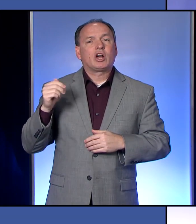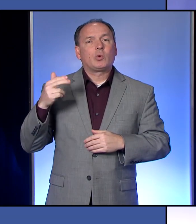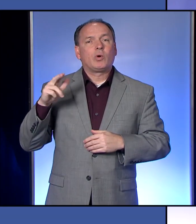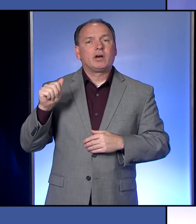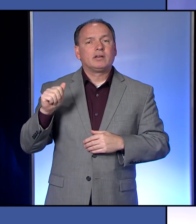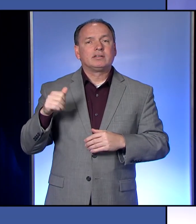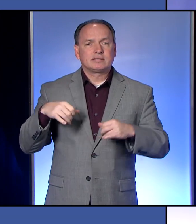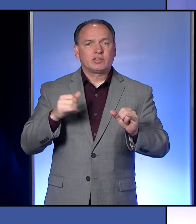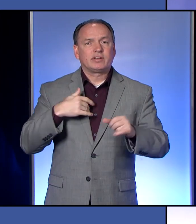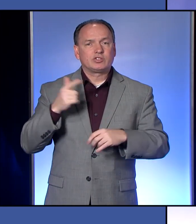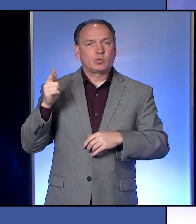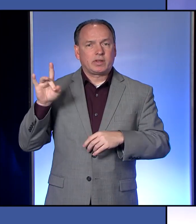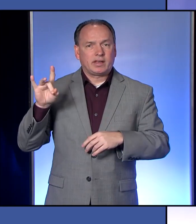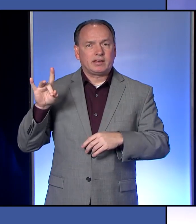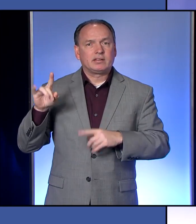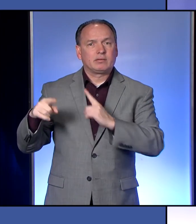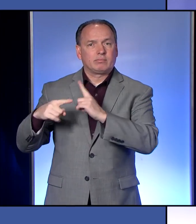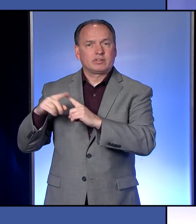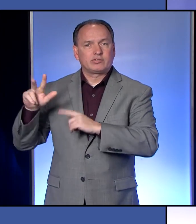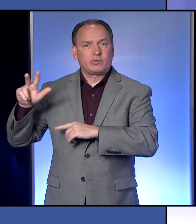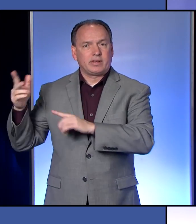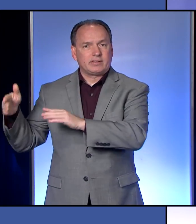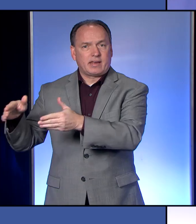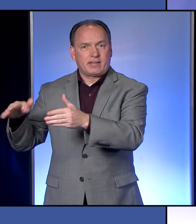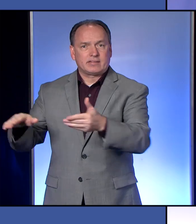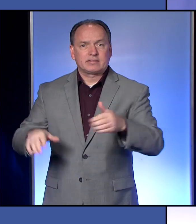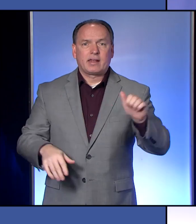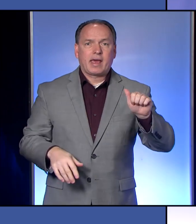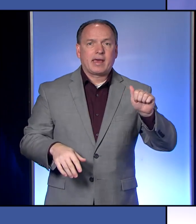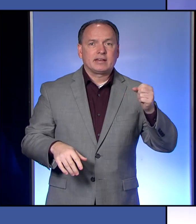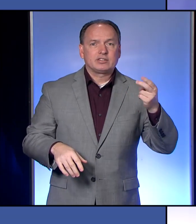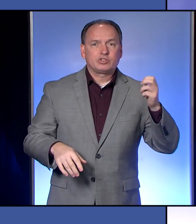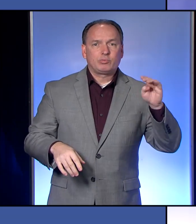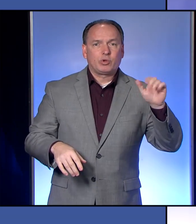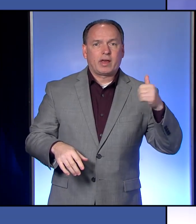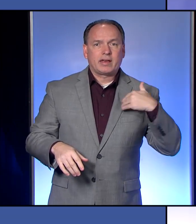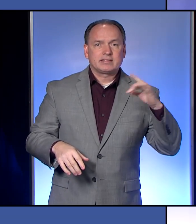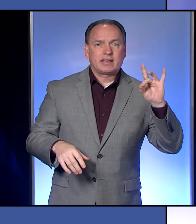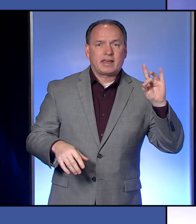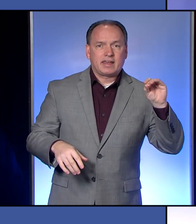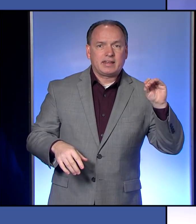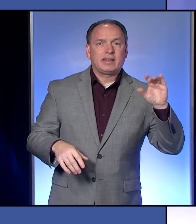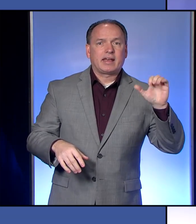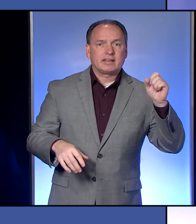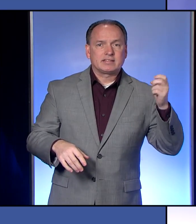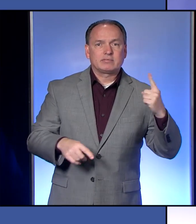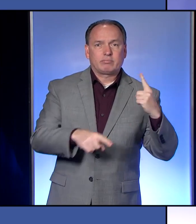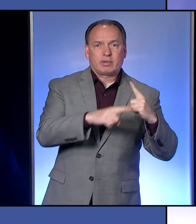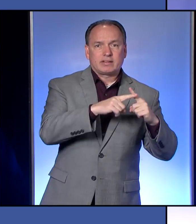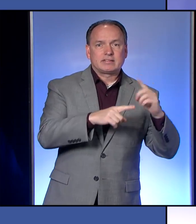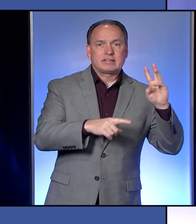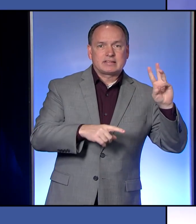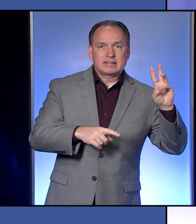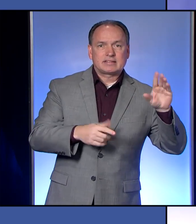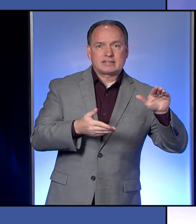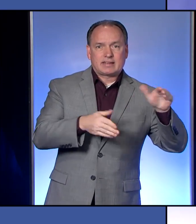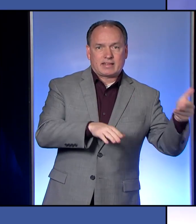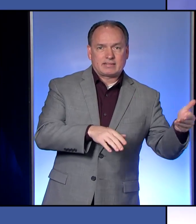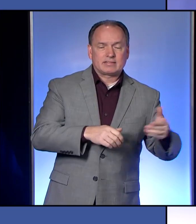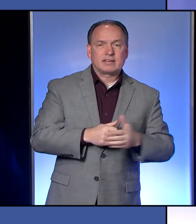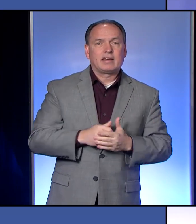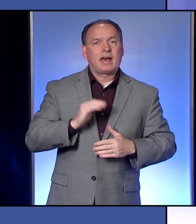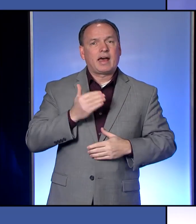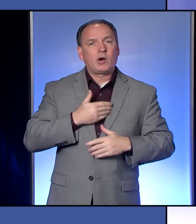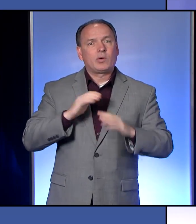28 cases and three deaths and Ashtabula has 80 cases and six deaths. Our environmental team received